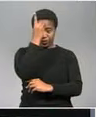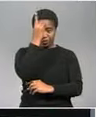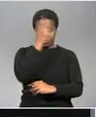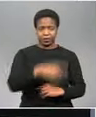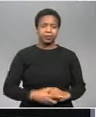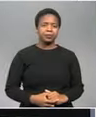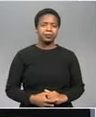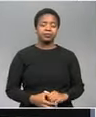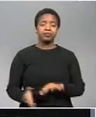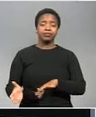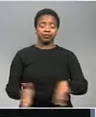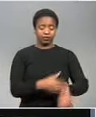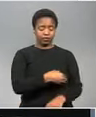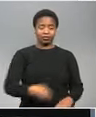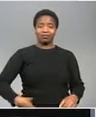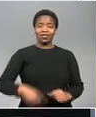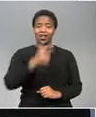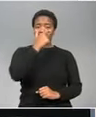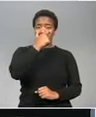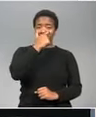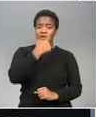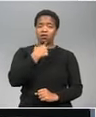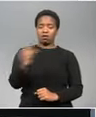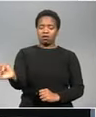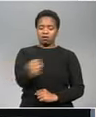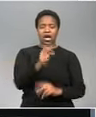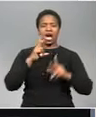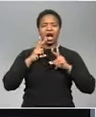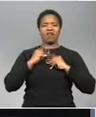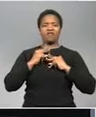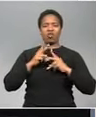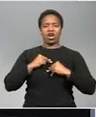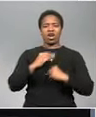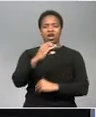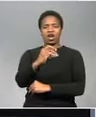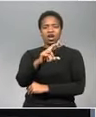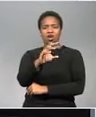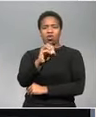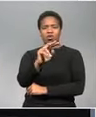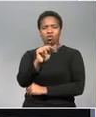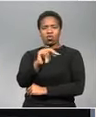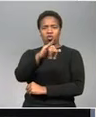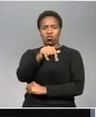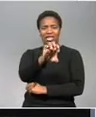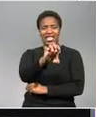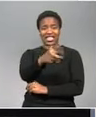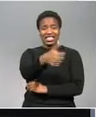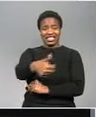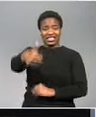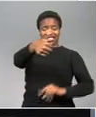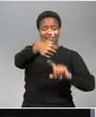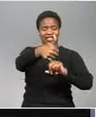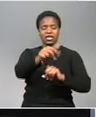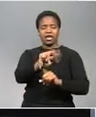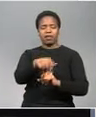president sir Ramaphosa has appointed advocate Mione Cronier as head of the new investigating directorate